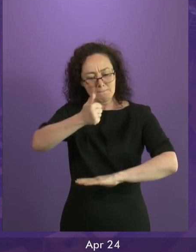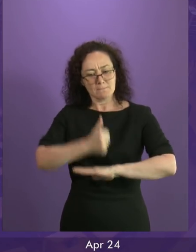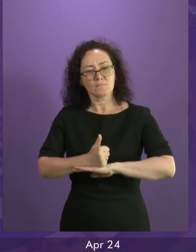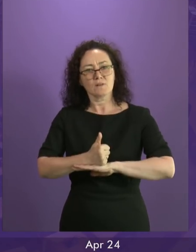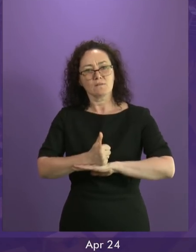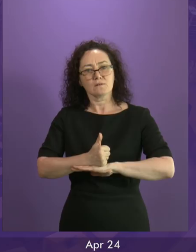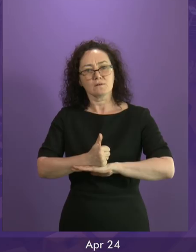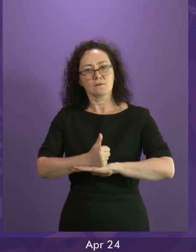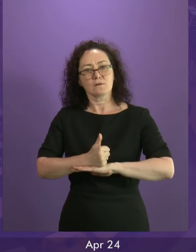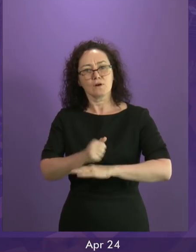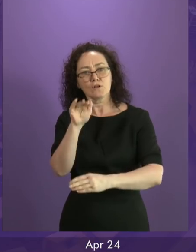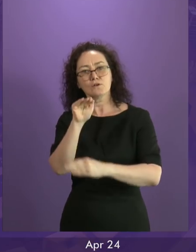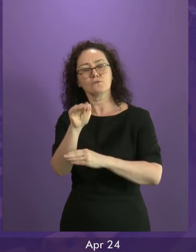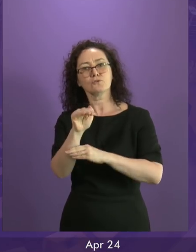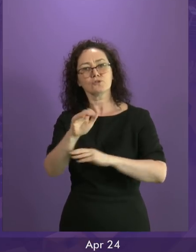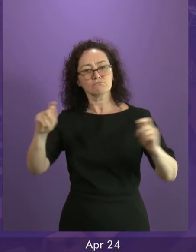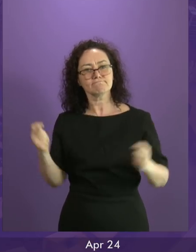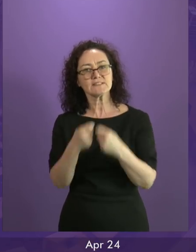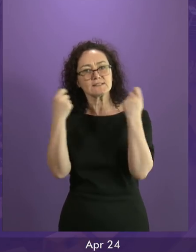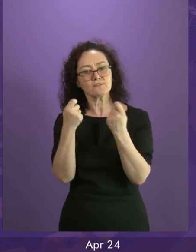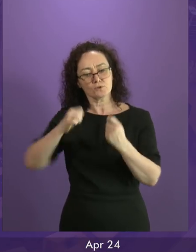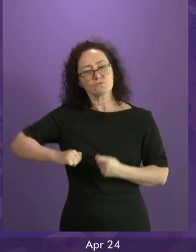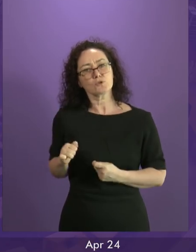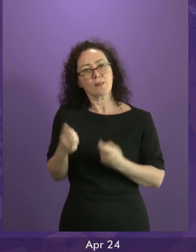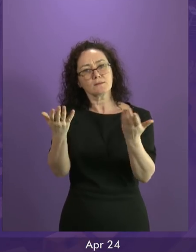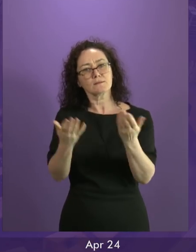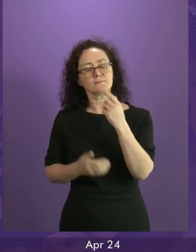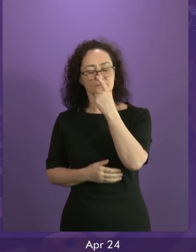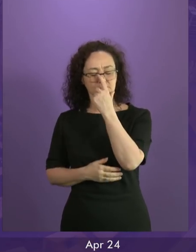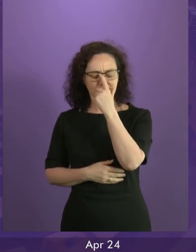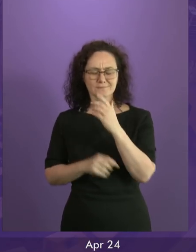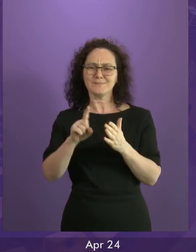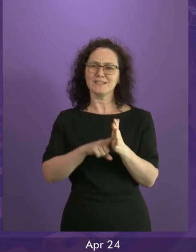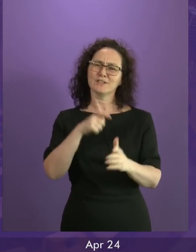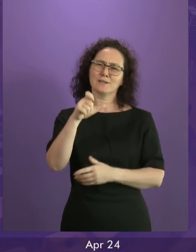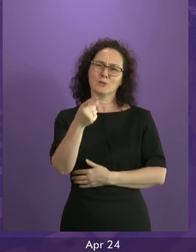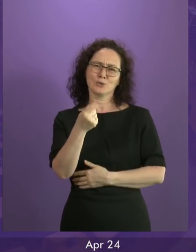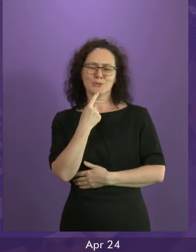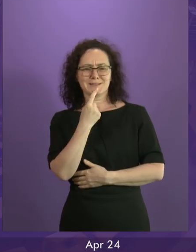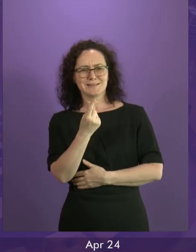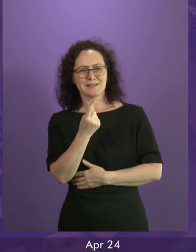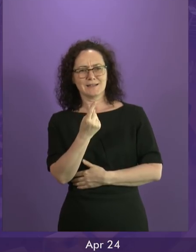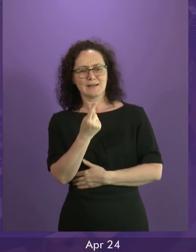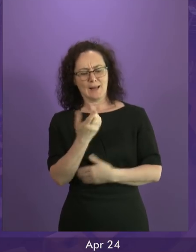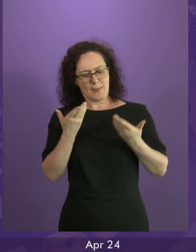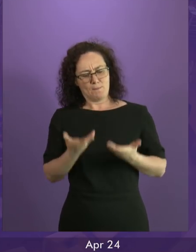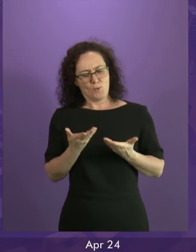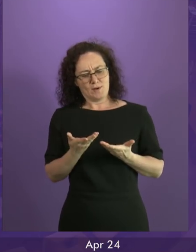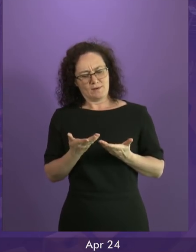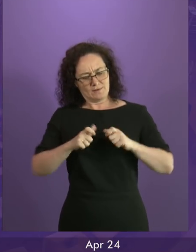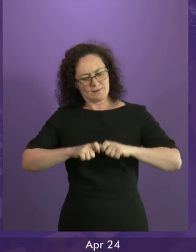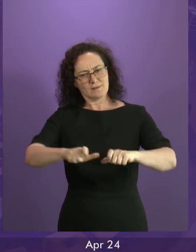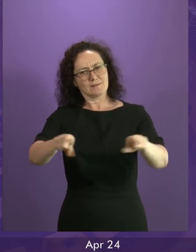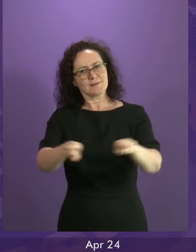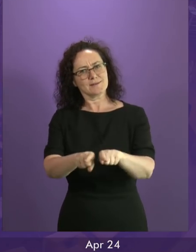is focused on doing. Now, Jackson Carlow seems to say there is nothing wrong with the status quo, although it hasn't